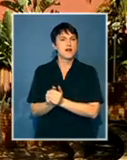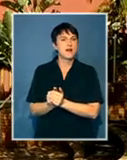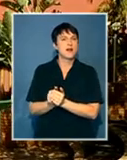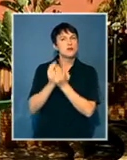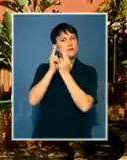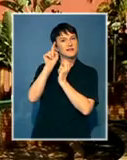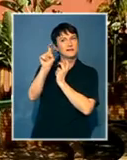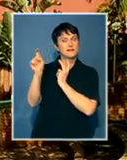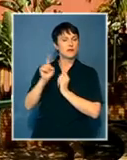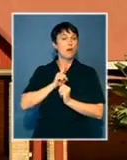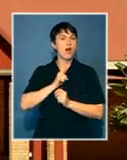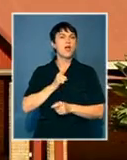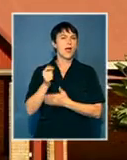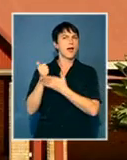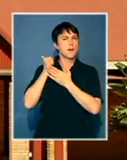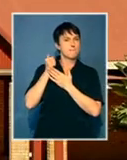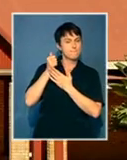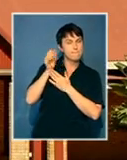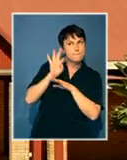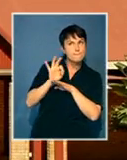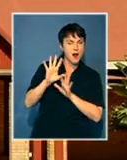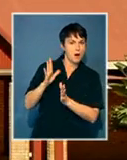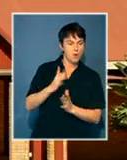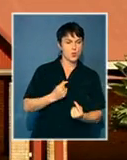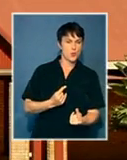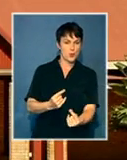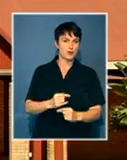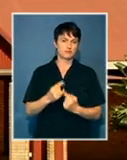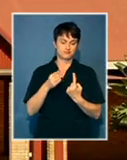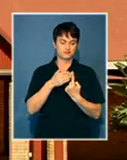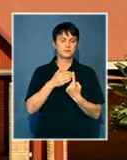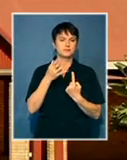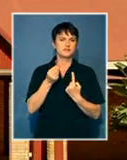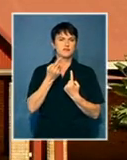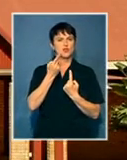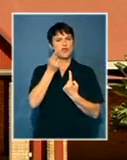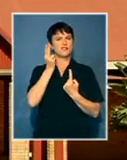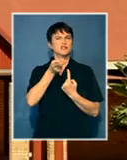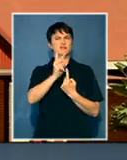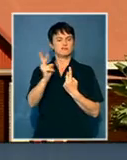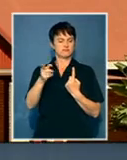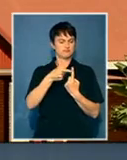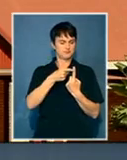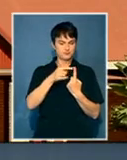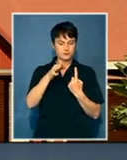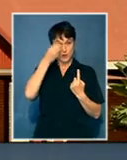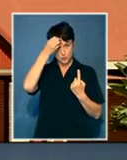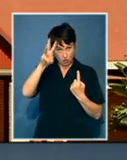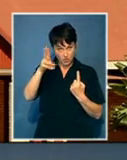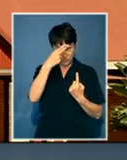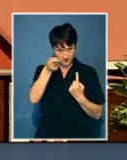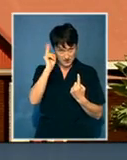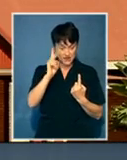ensure its smooth operation. We do have a relationship with patron universities. University of